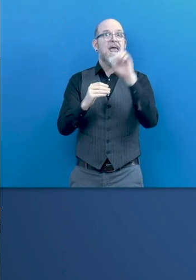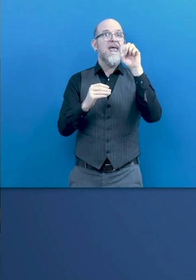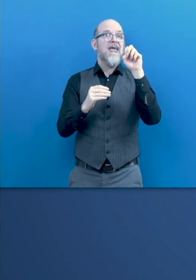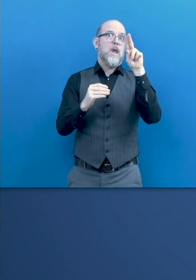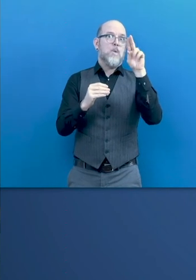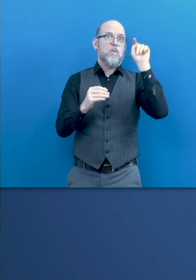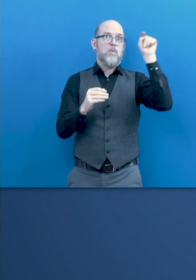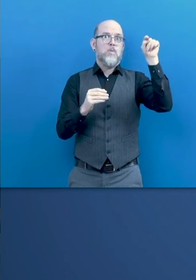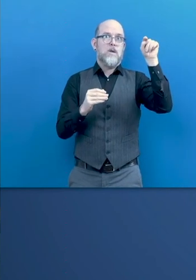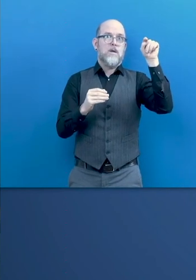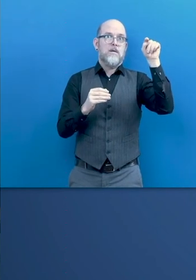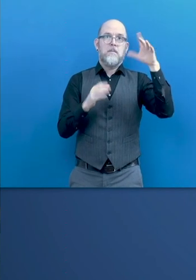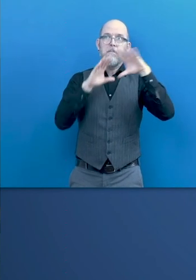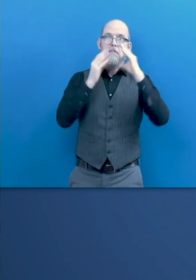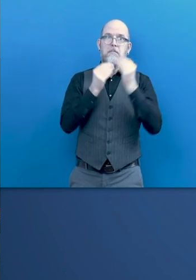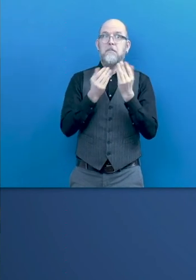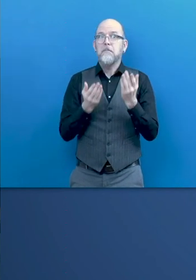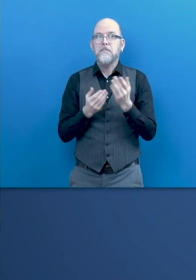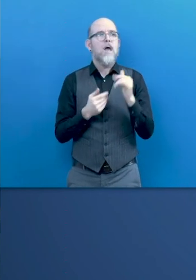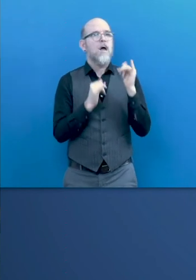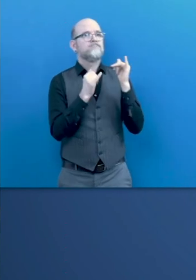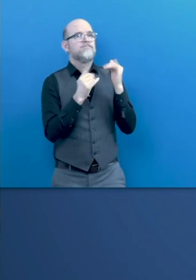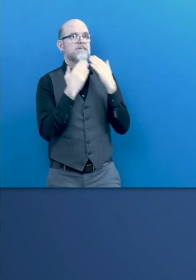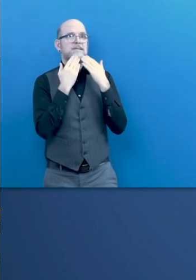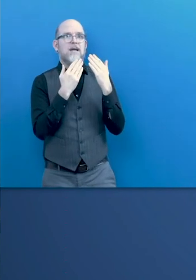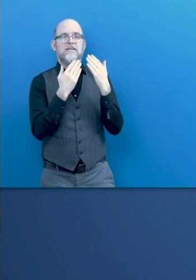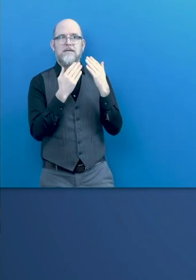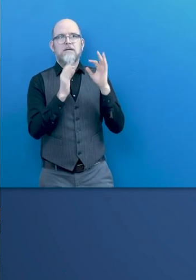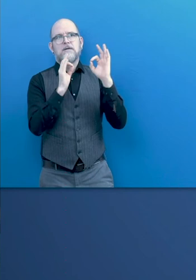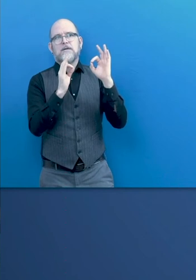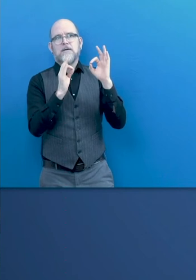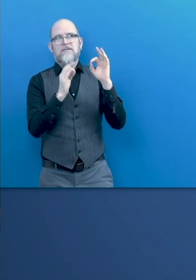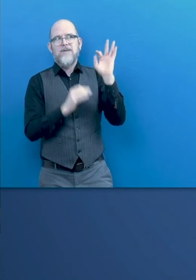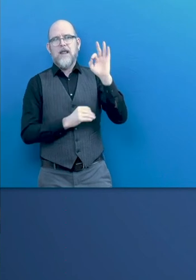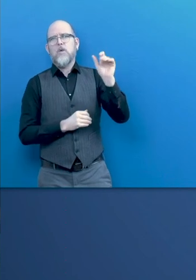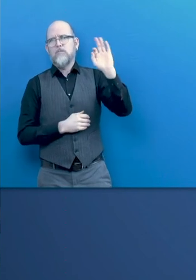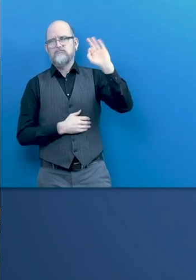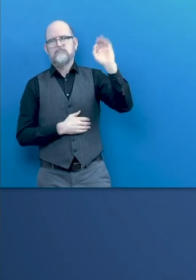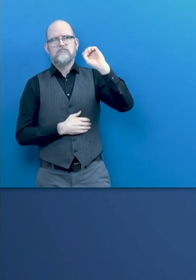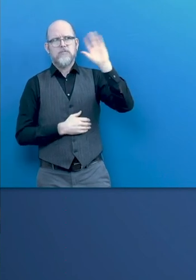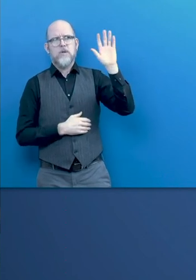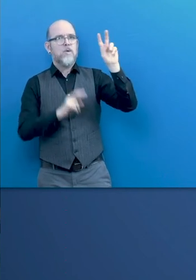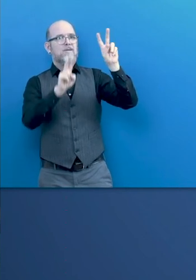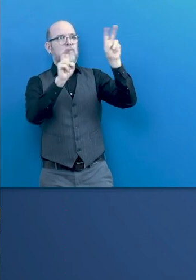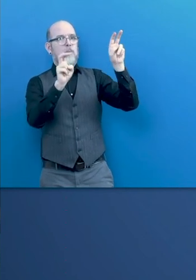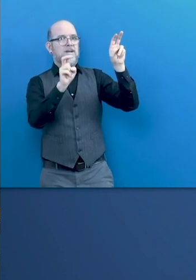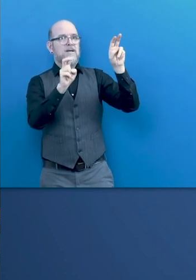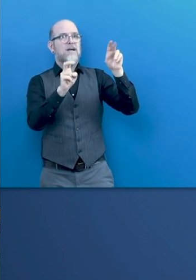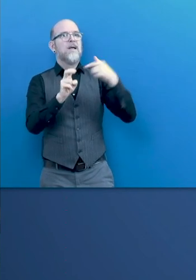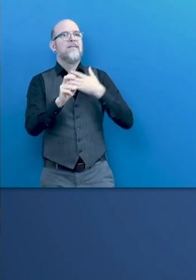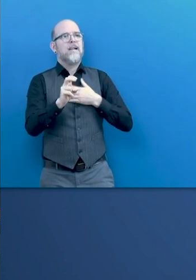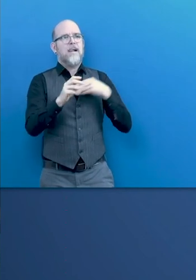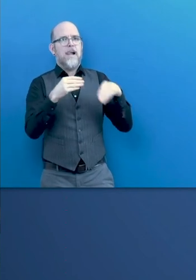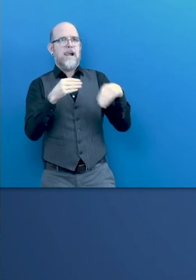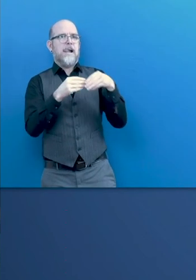The first thing I'd like to mention is a little bit related to Nazarene's point on the enabling environment. We've had in the last years